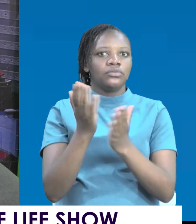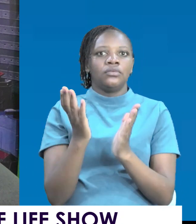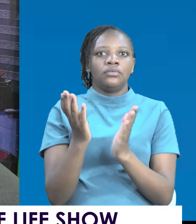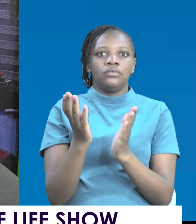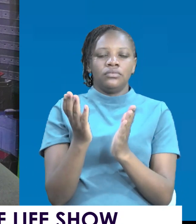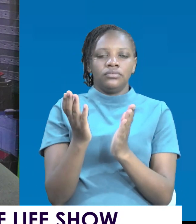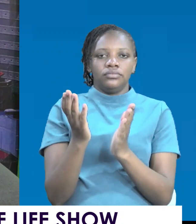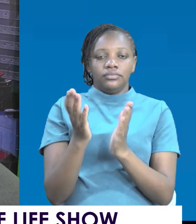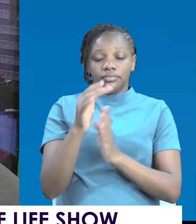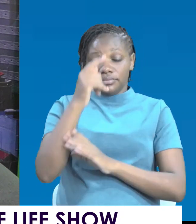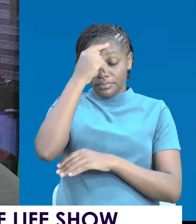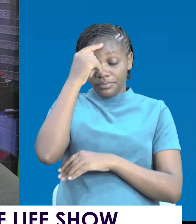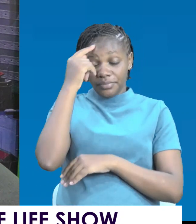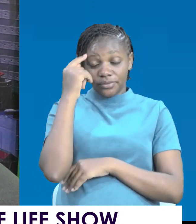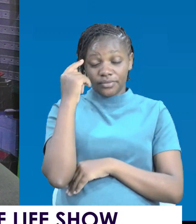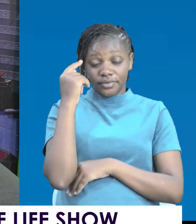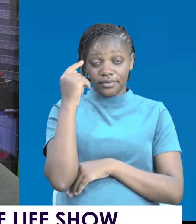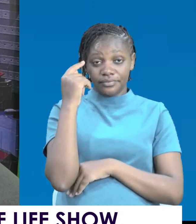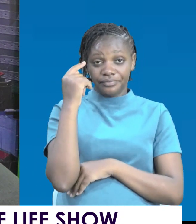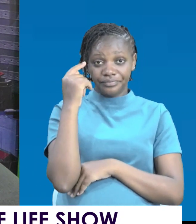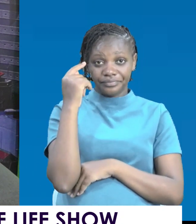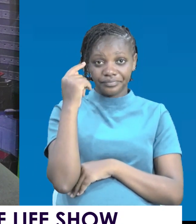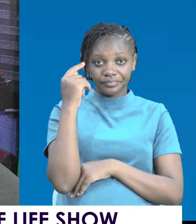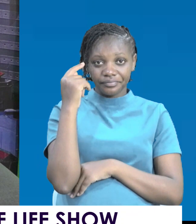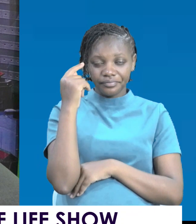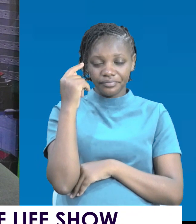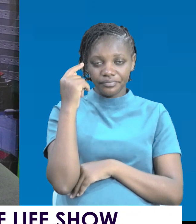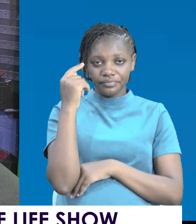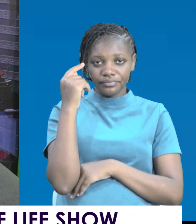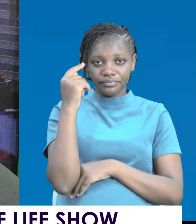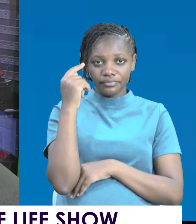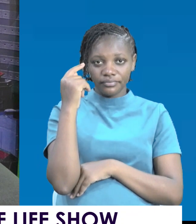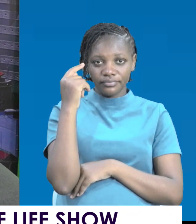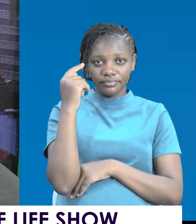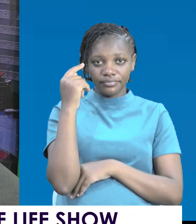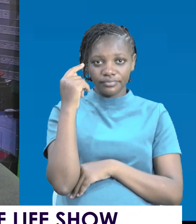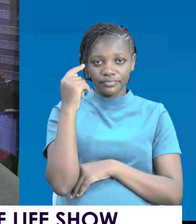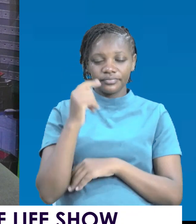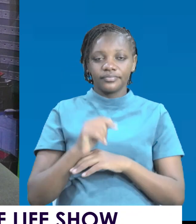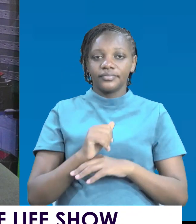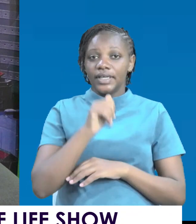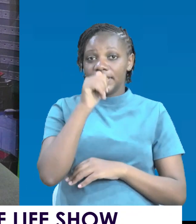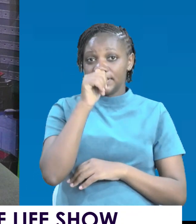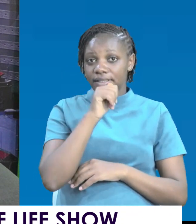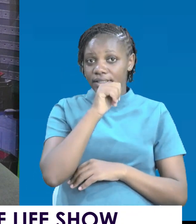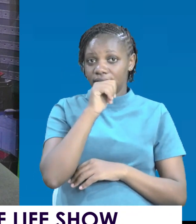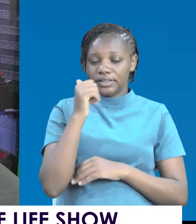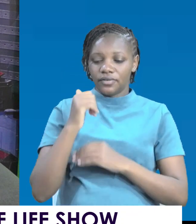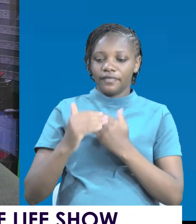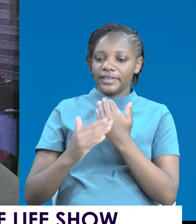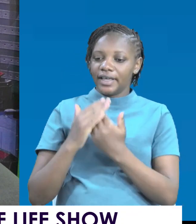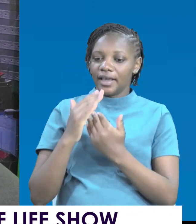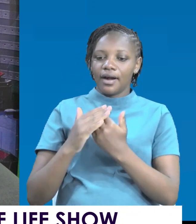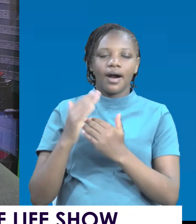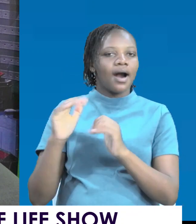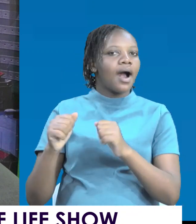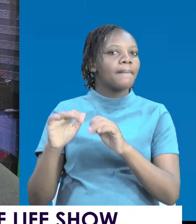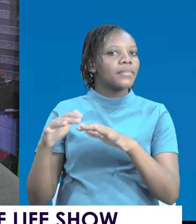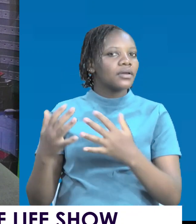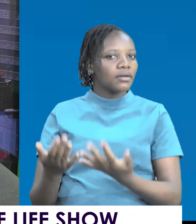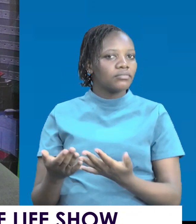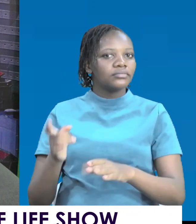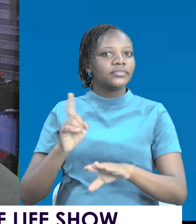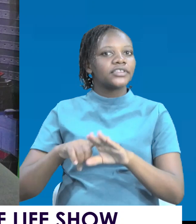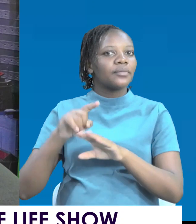Because one of the secrets of empathizing is listening to people.